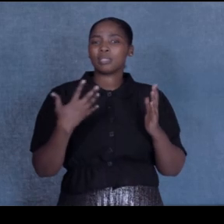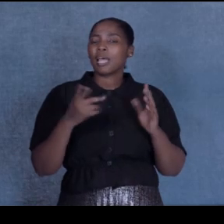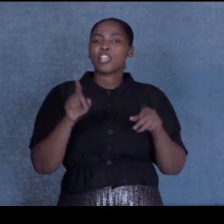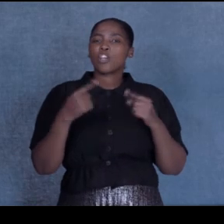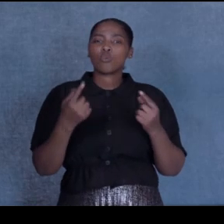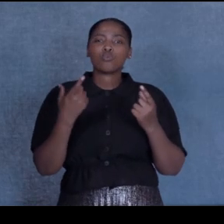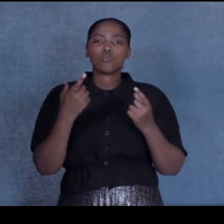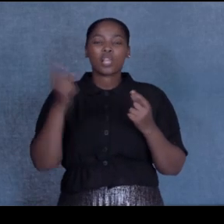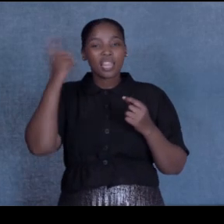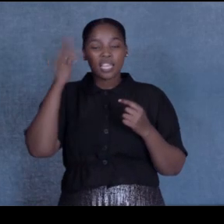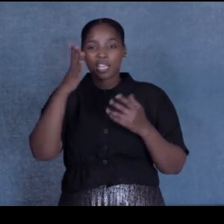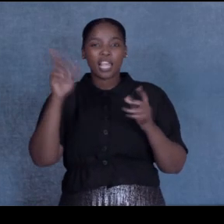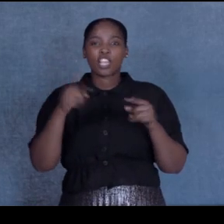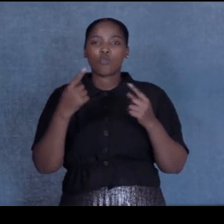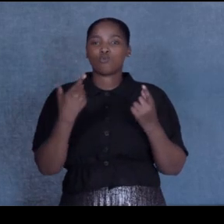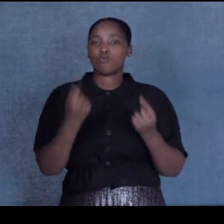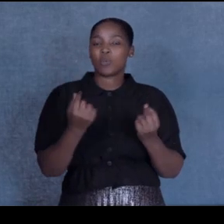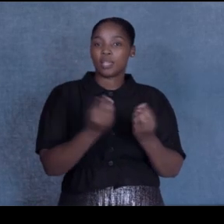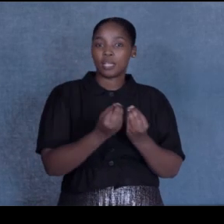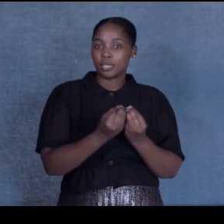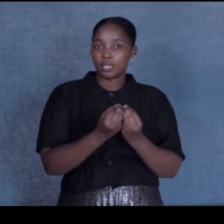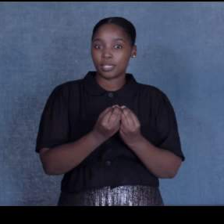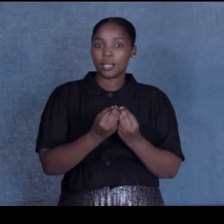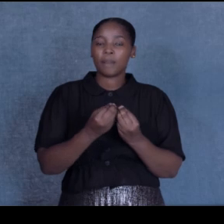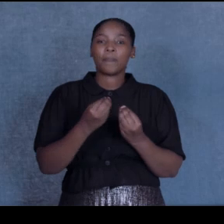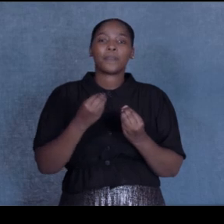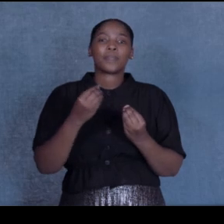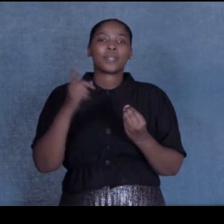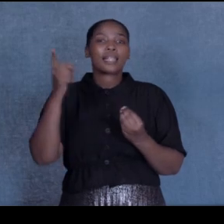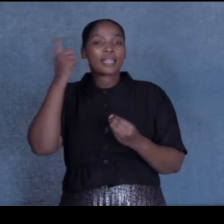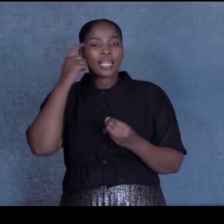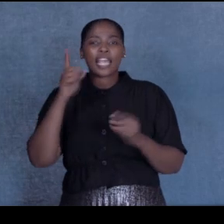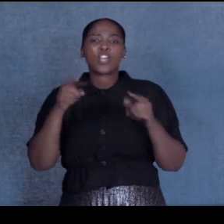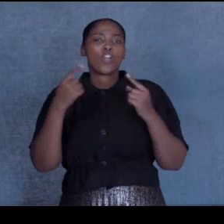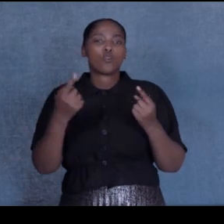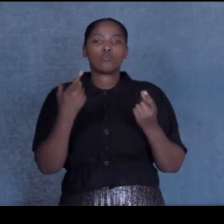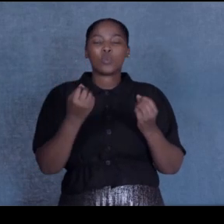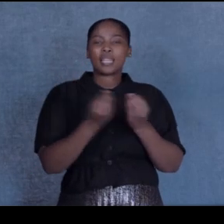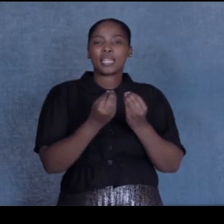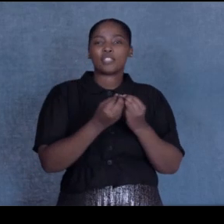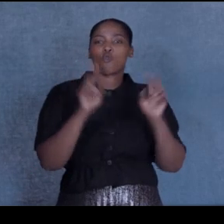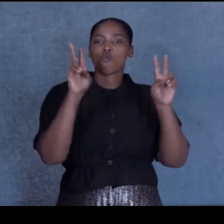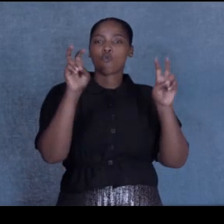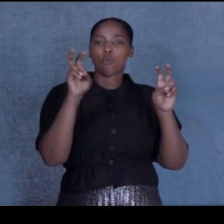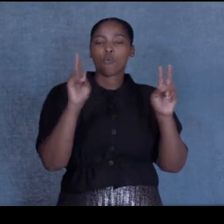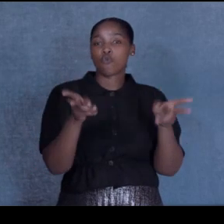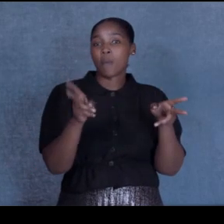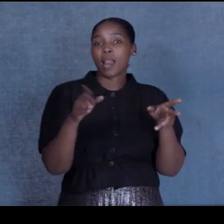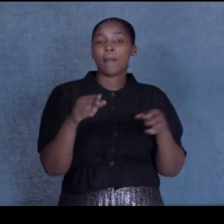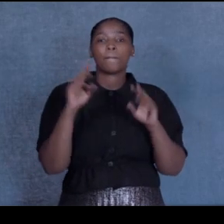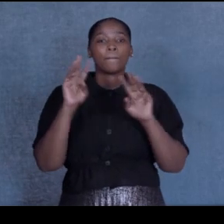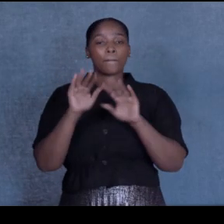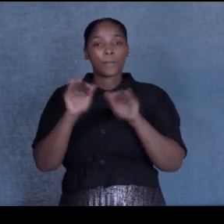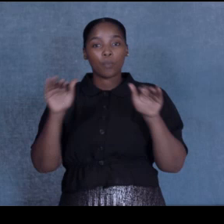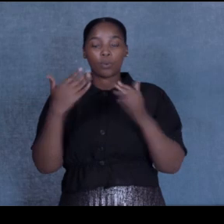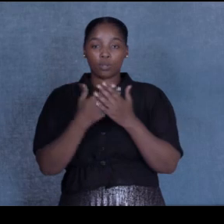implies that I'm not able to do things that normal people can do. And from a very